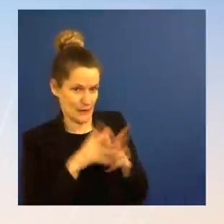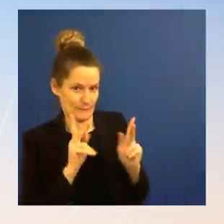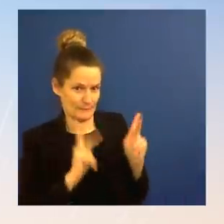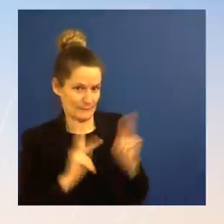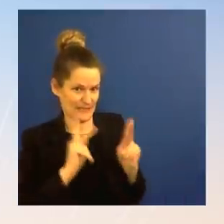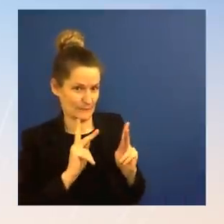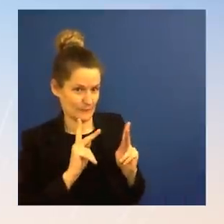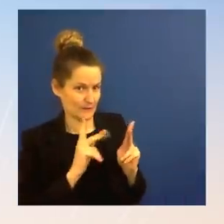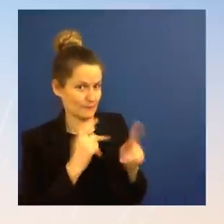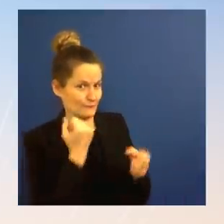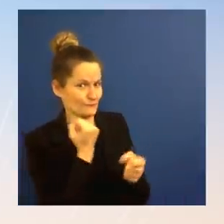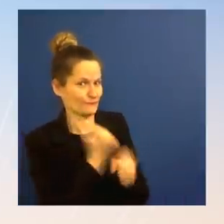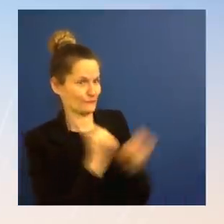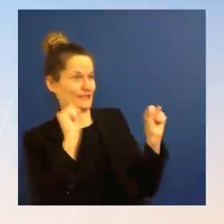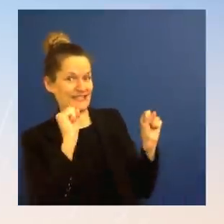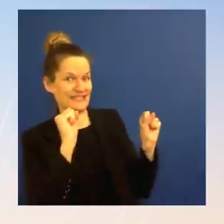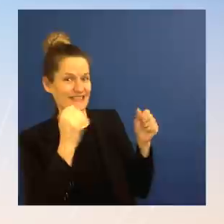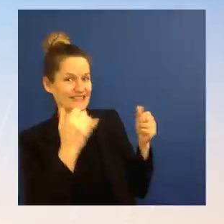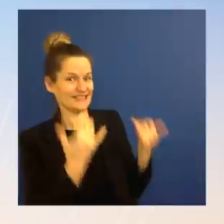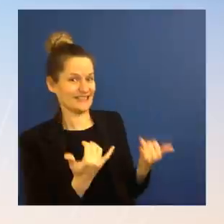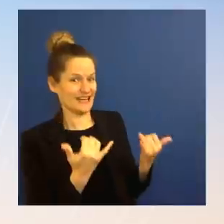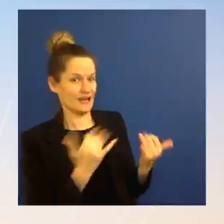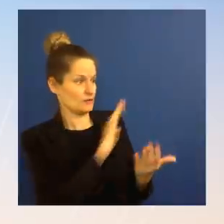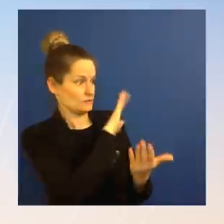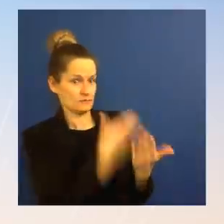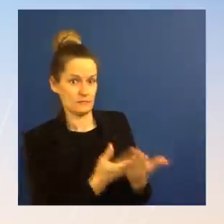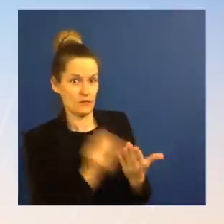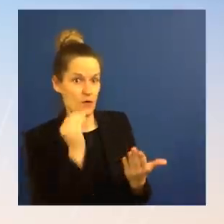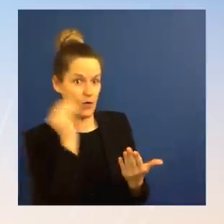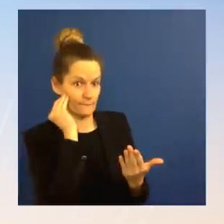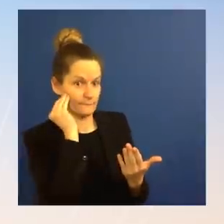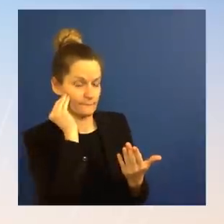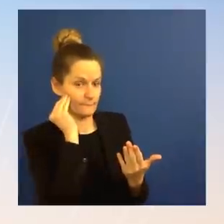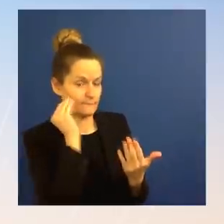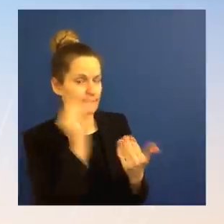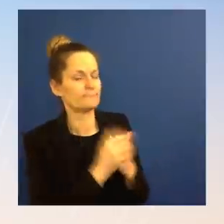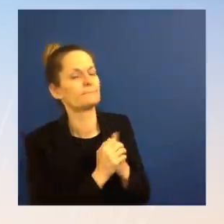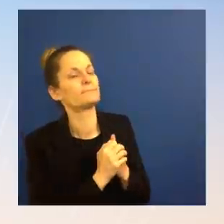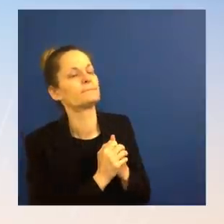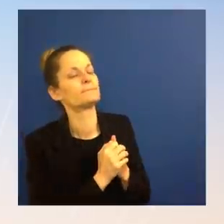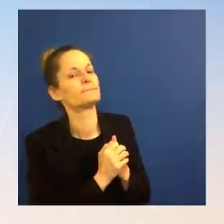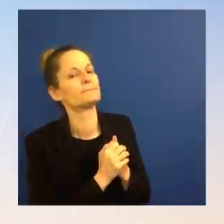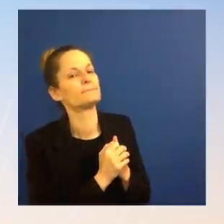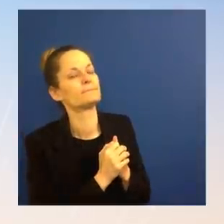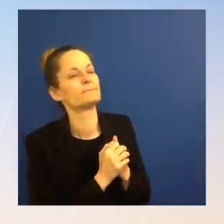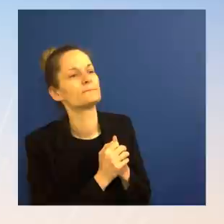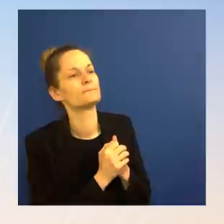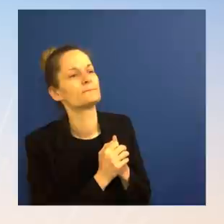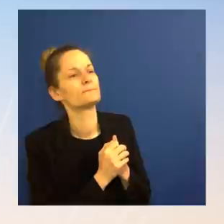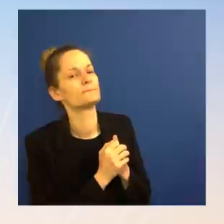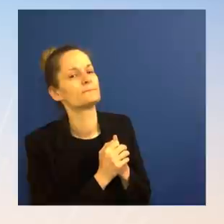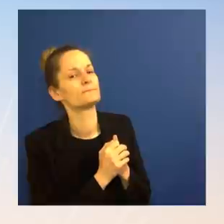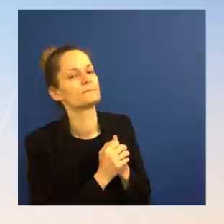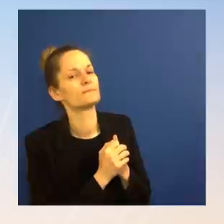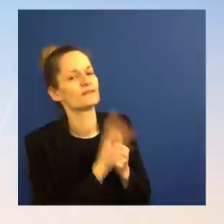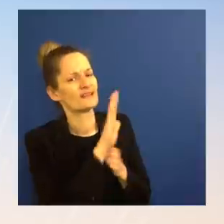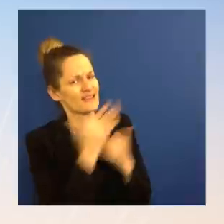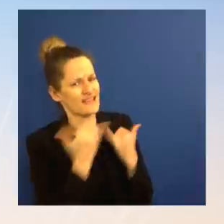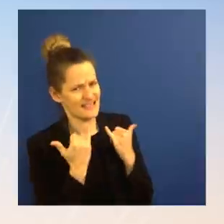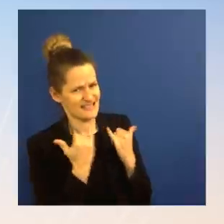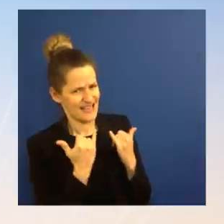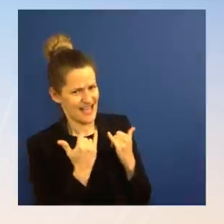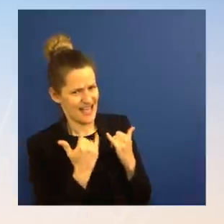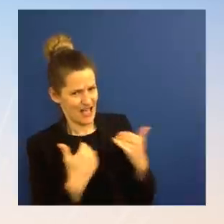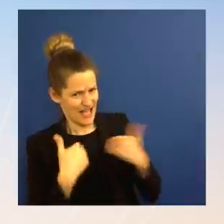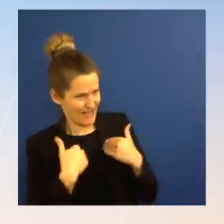Nicolas Maduro has agreed to reengage in the Mexico City talks. So is the ball in the President's